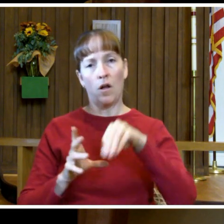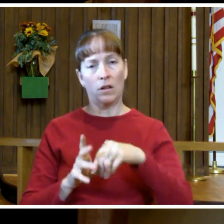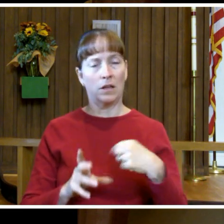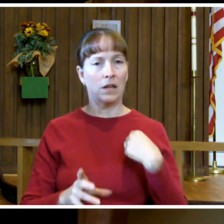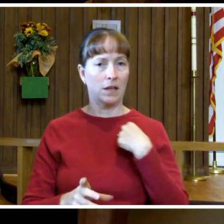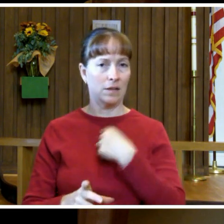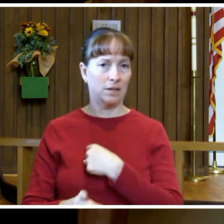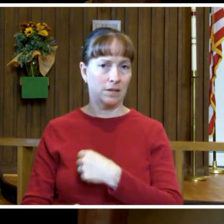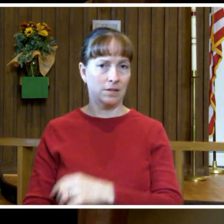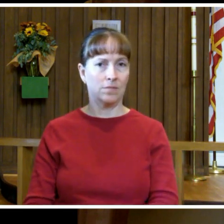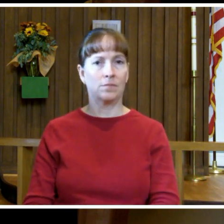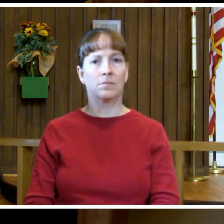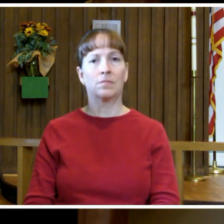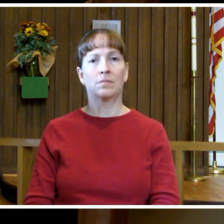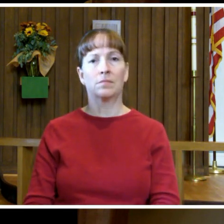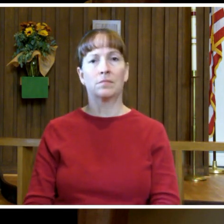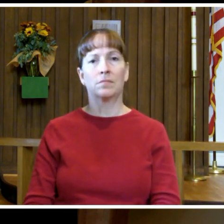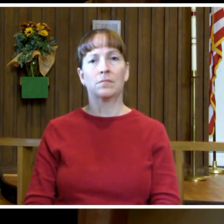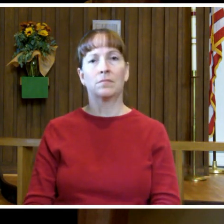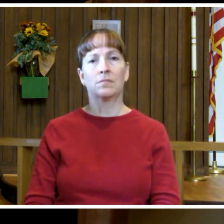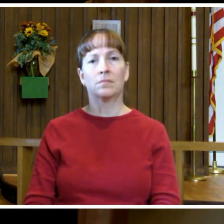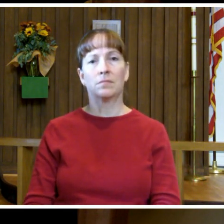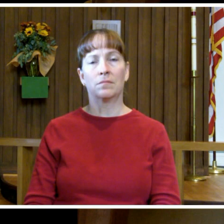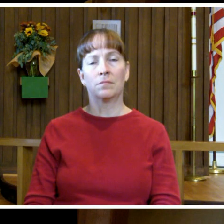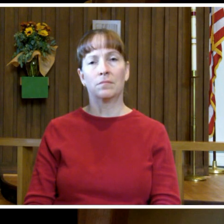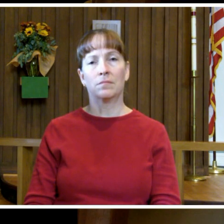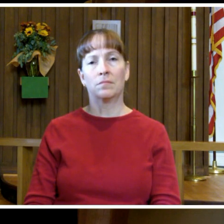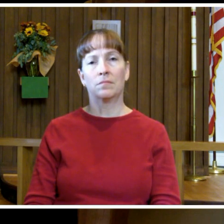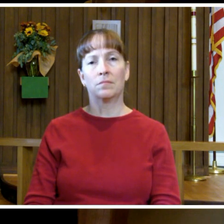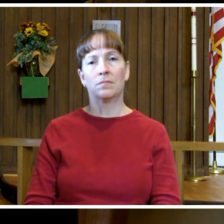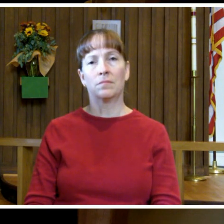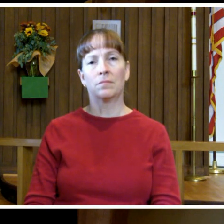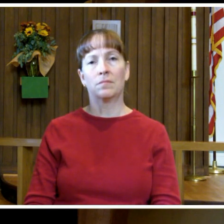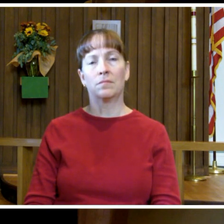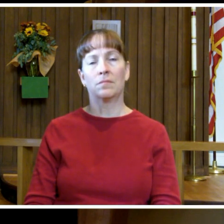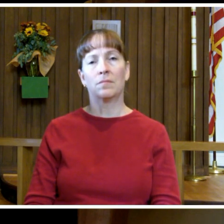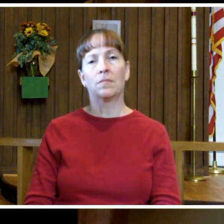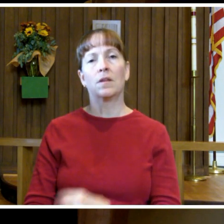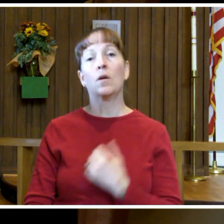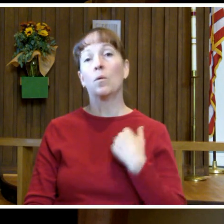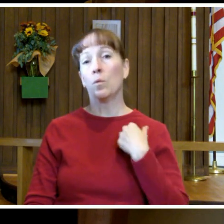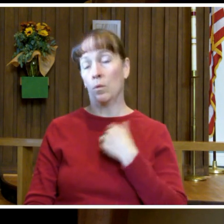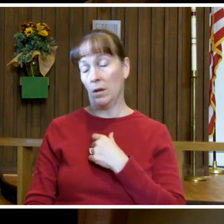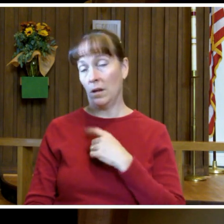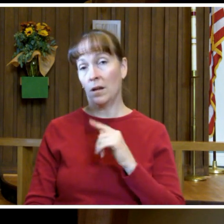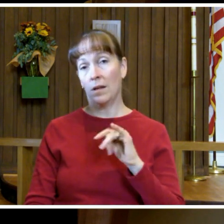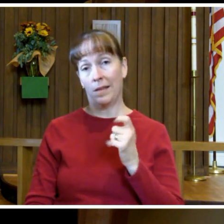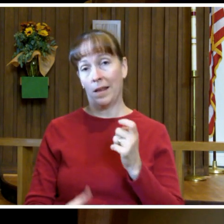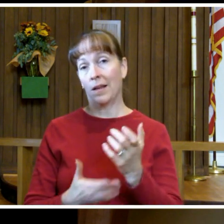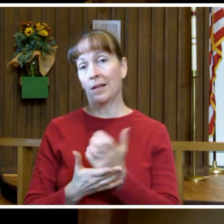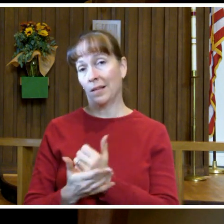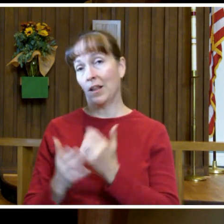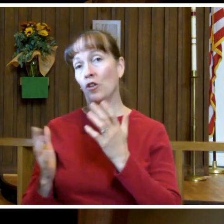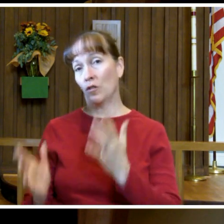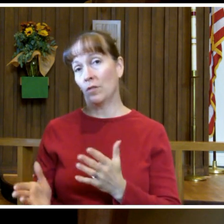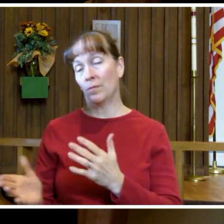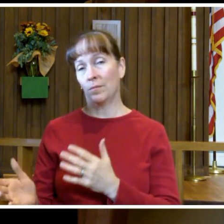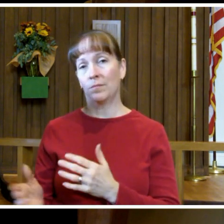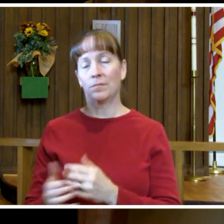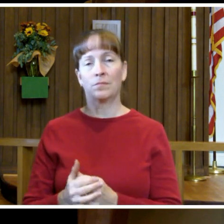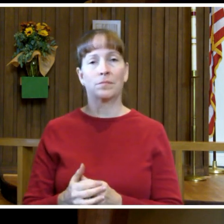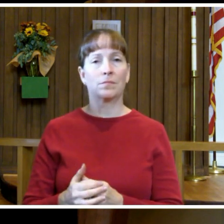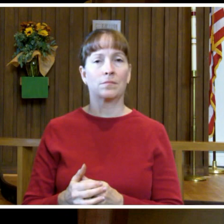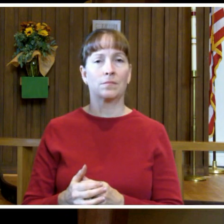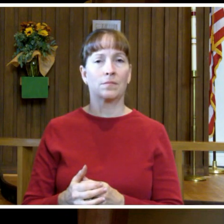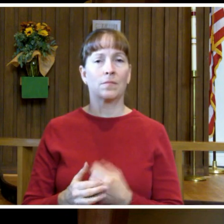within us. We are the tax collector. We